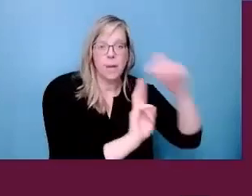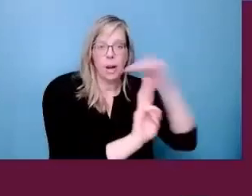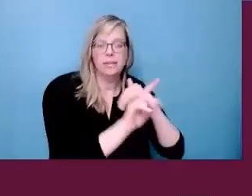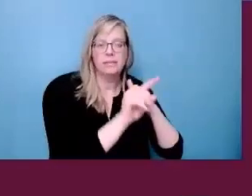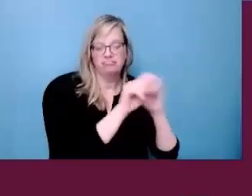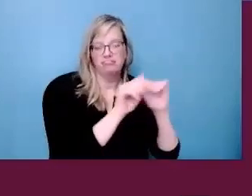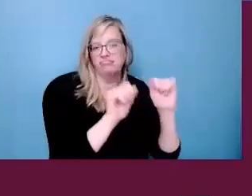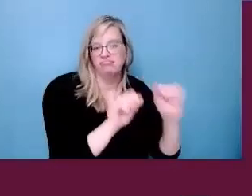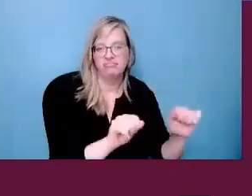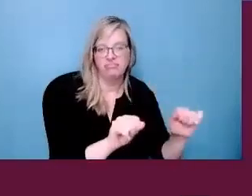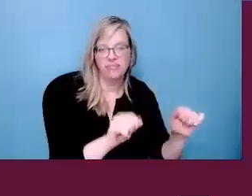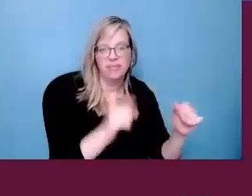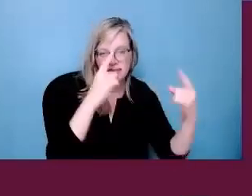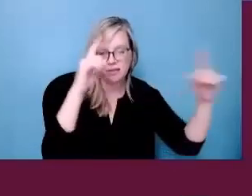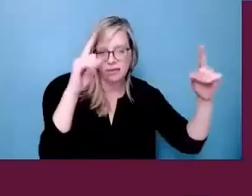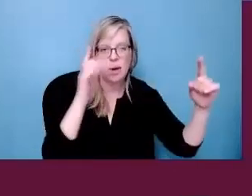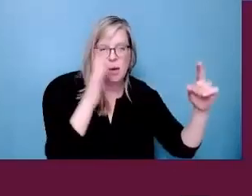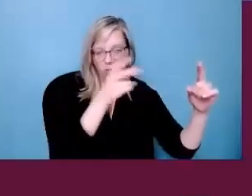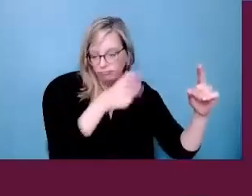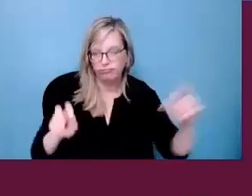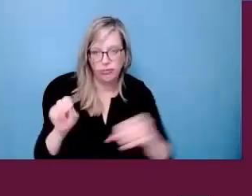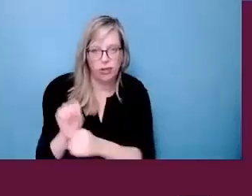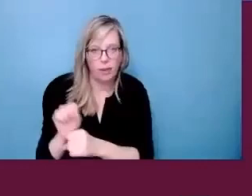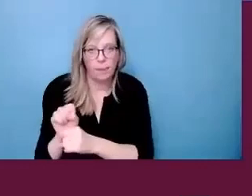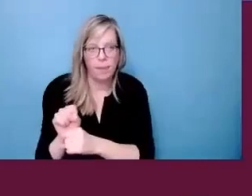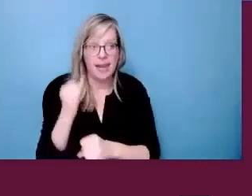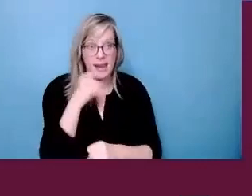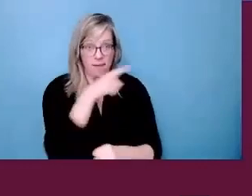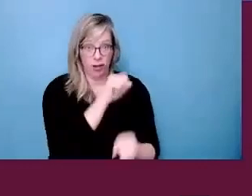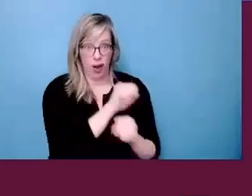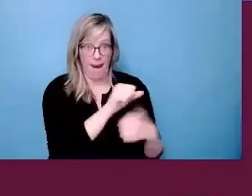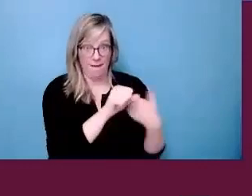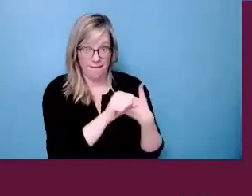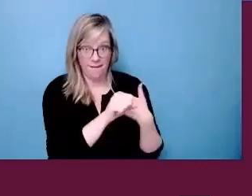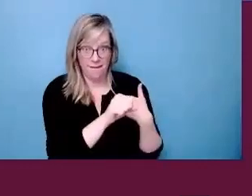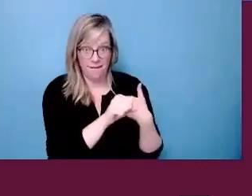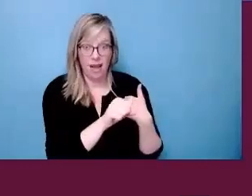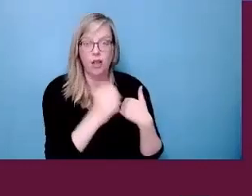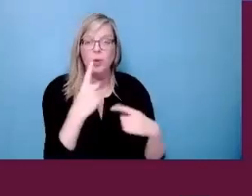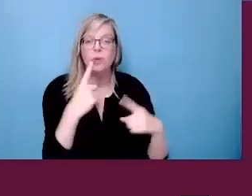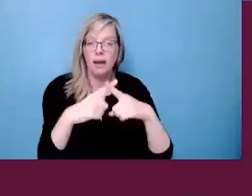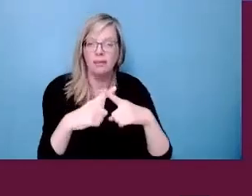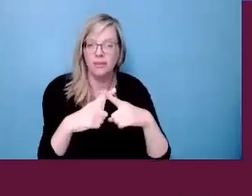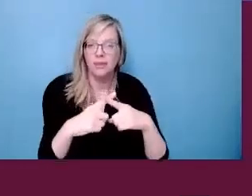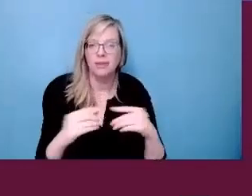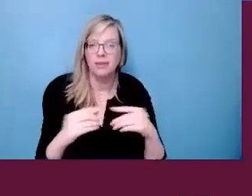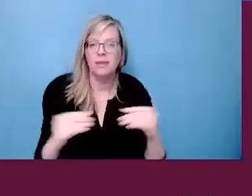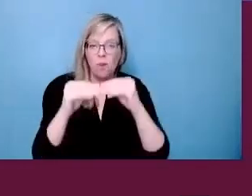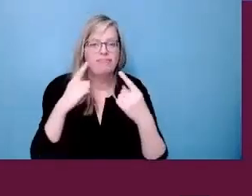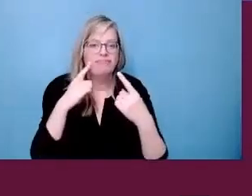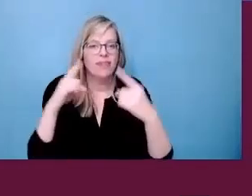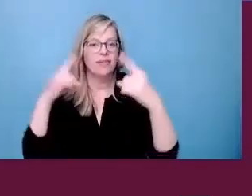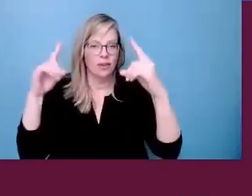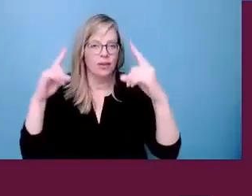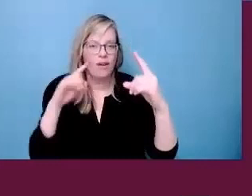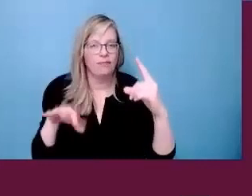a strong predictor of employment outcomes. That student disability students with disabilities that work are twice as likely more